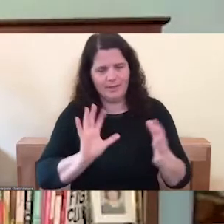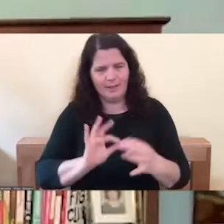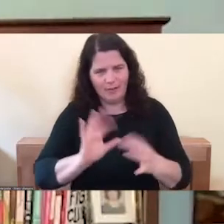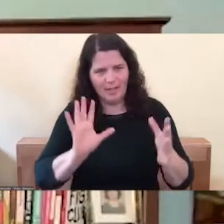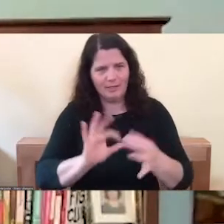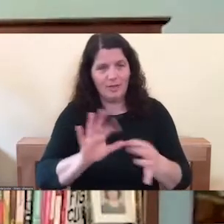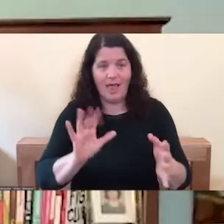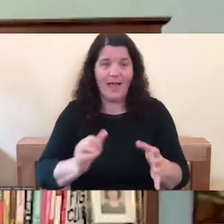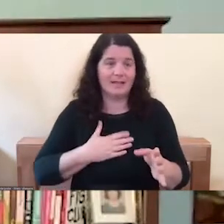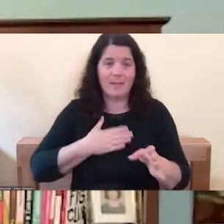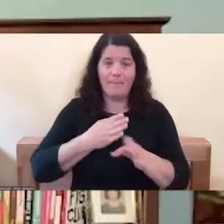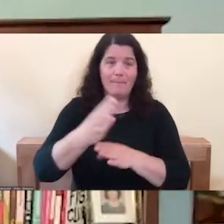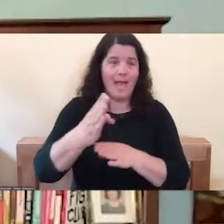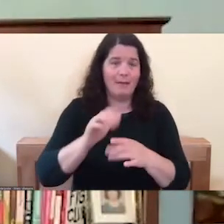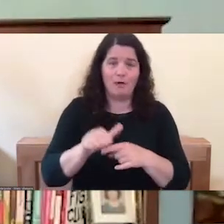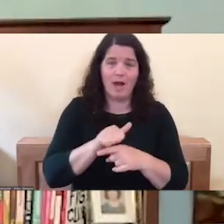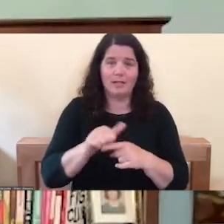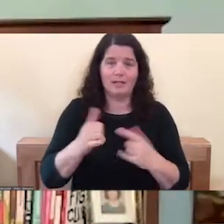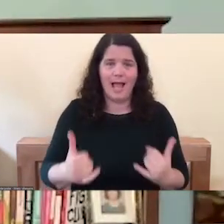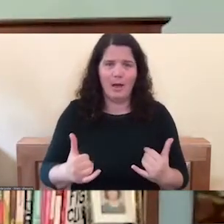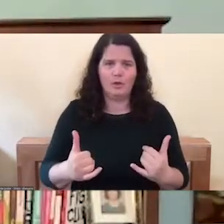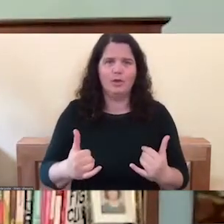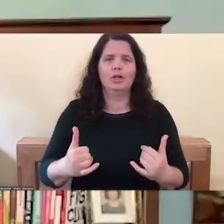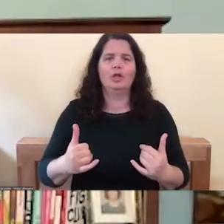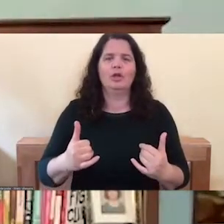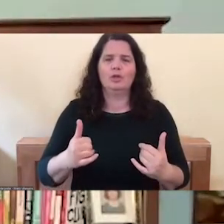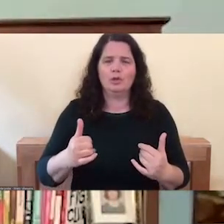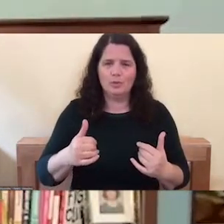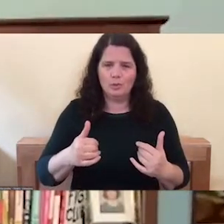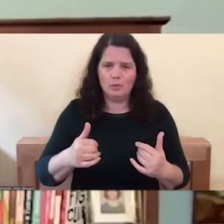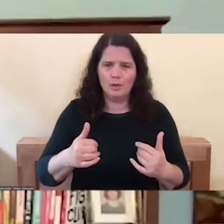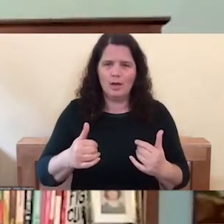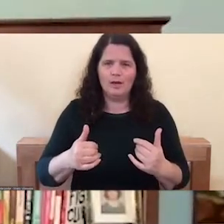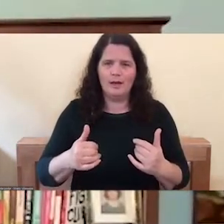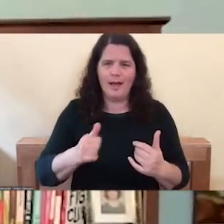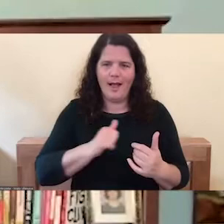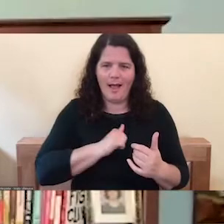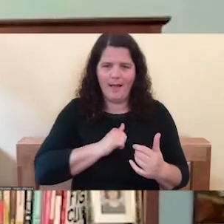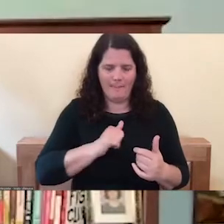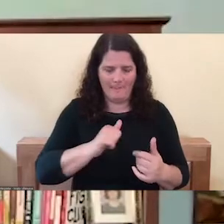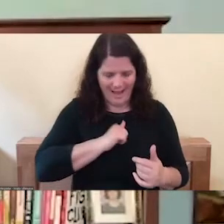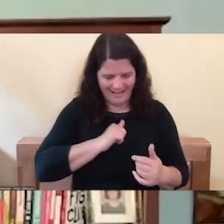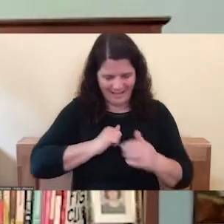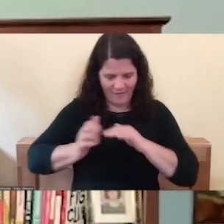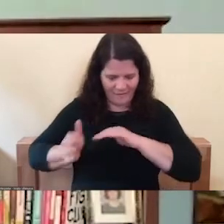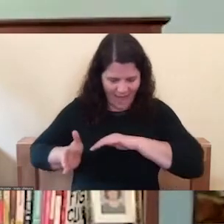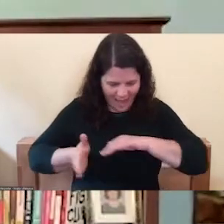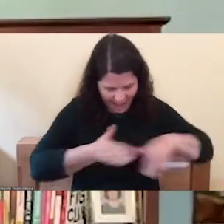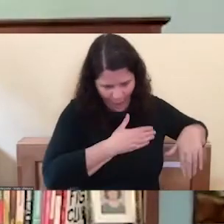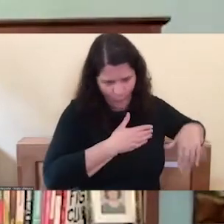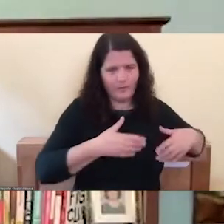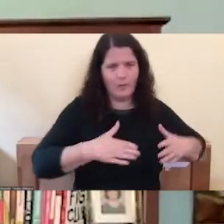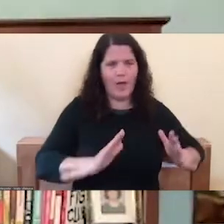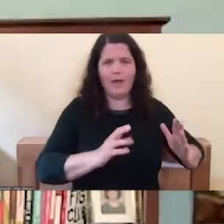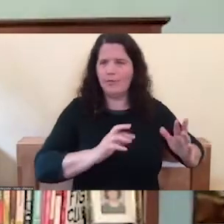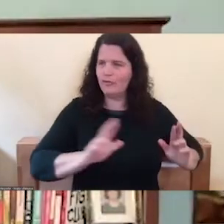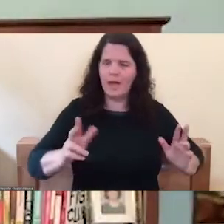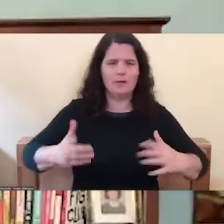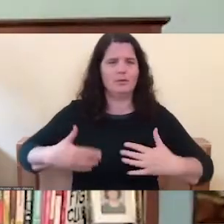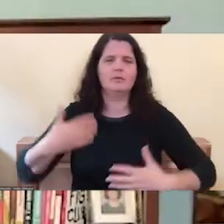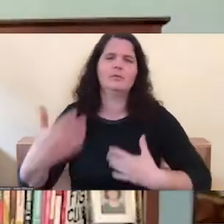Um, just to get out of my own way. Uh, and the more I can do that and the more I can trust,